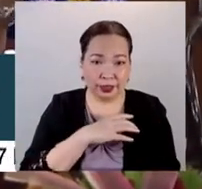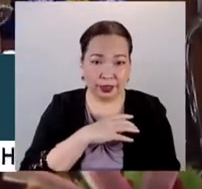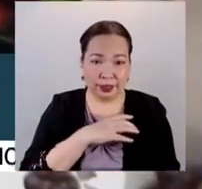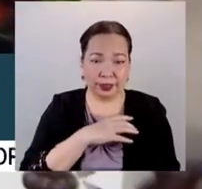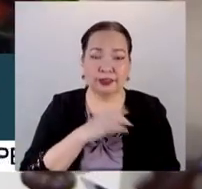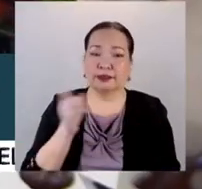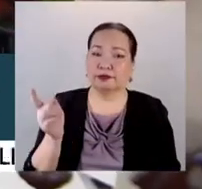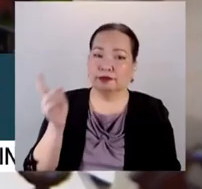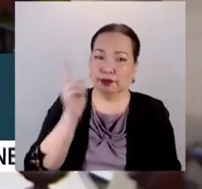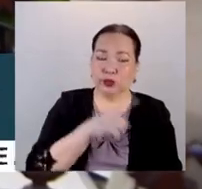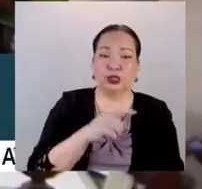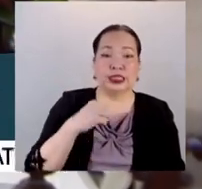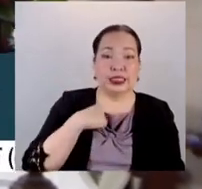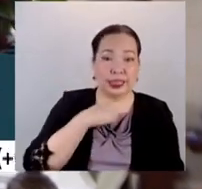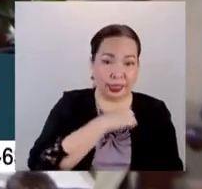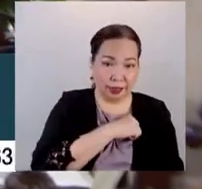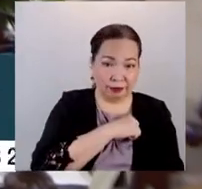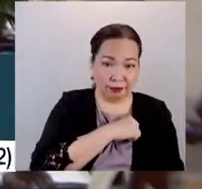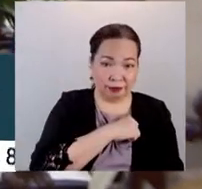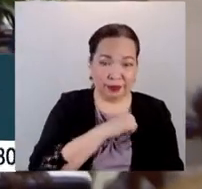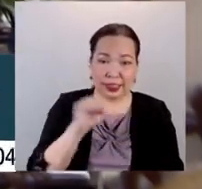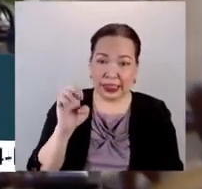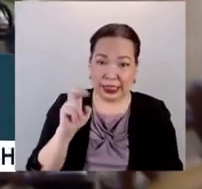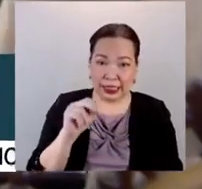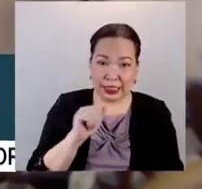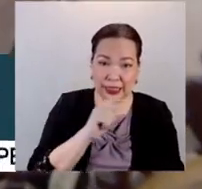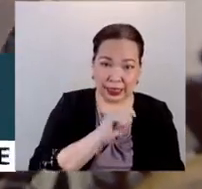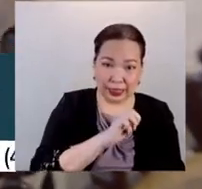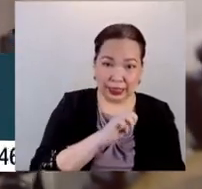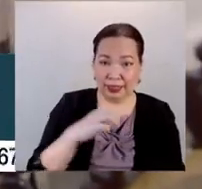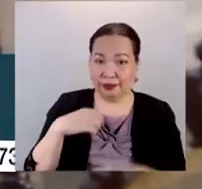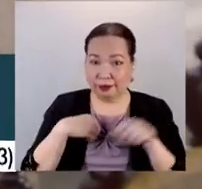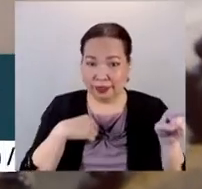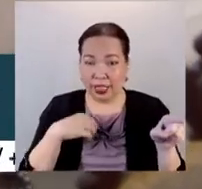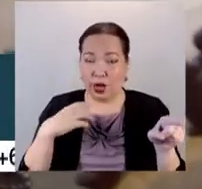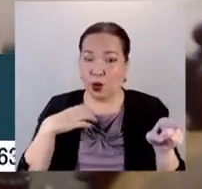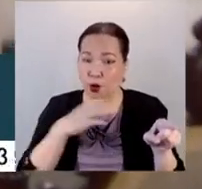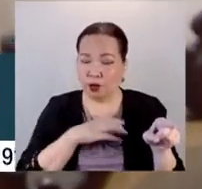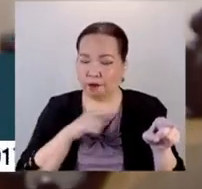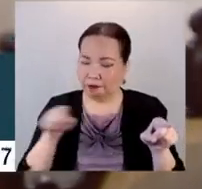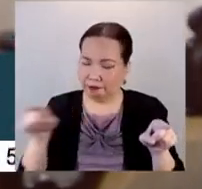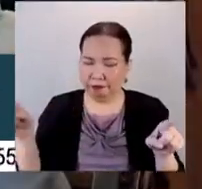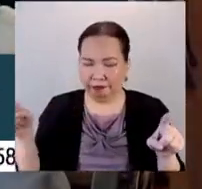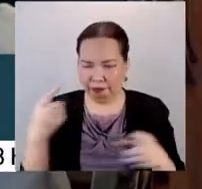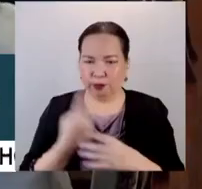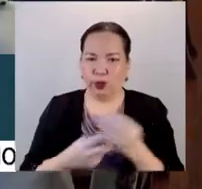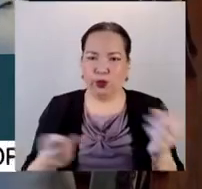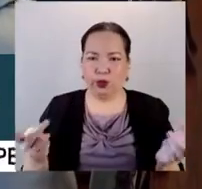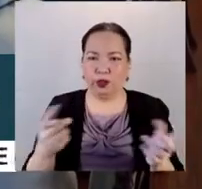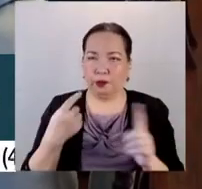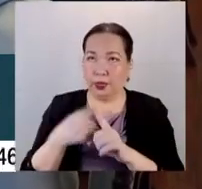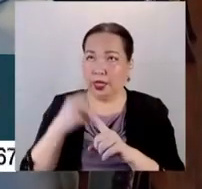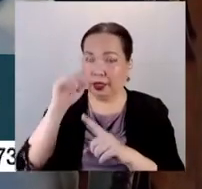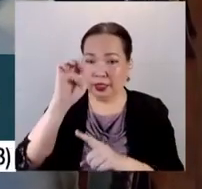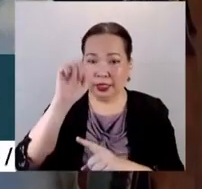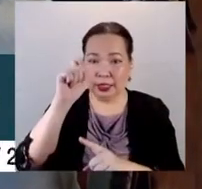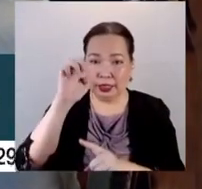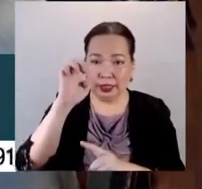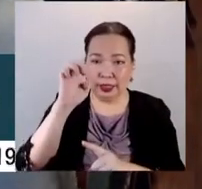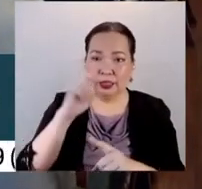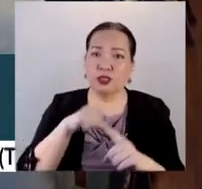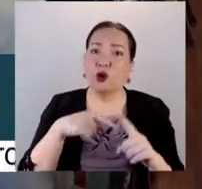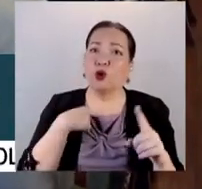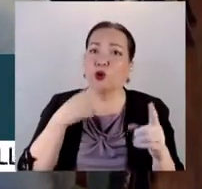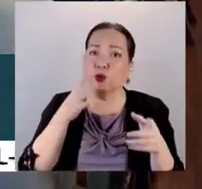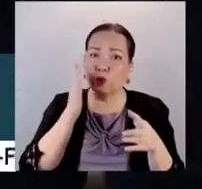Senate of the Philippines, and, of course, to the Executive Department. I'm trying to explain why this proposed bill, why this proposed measure